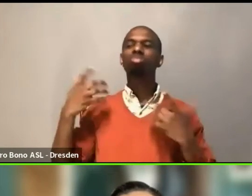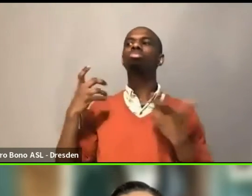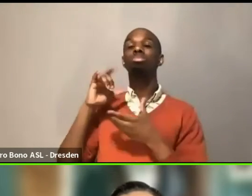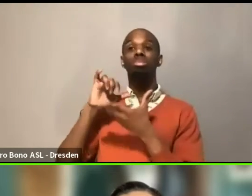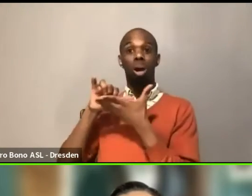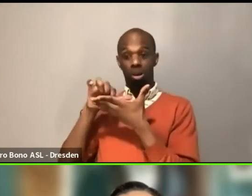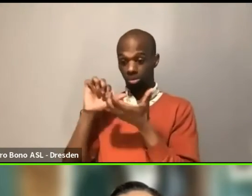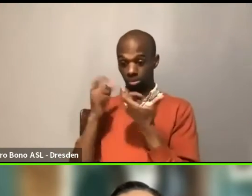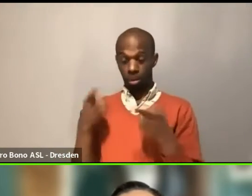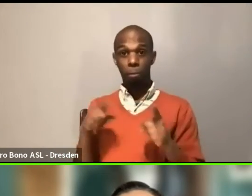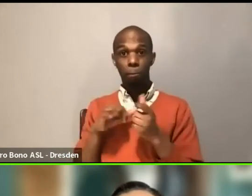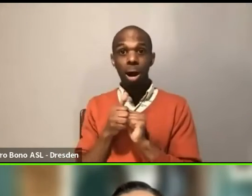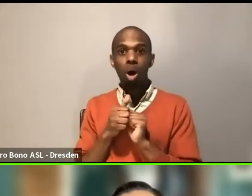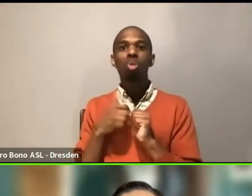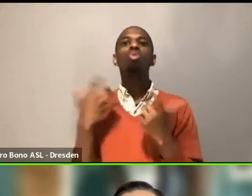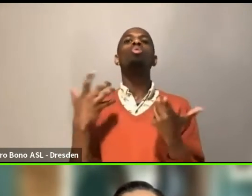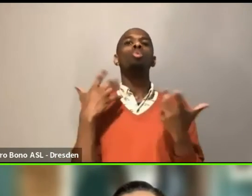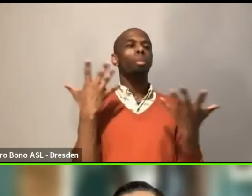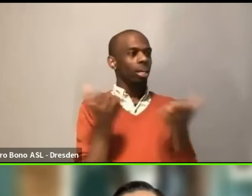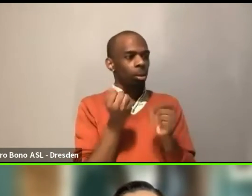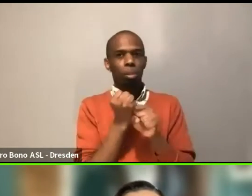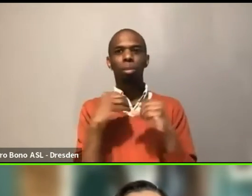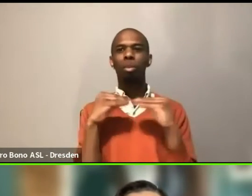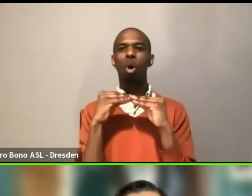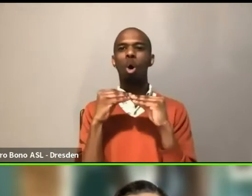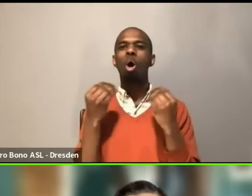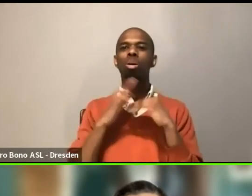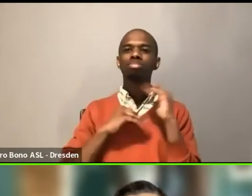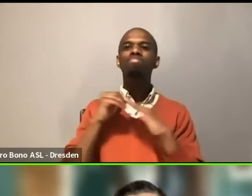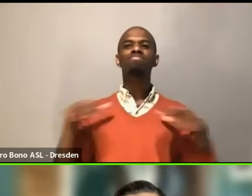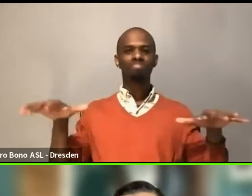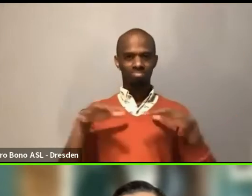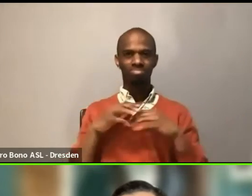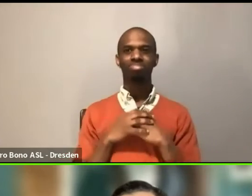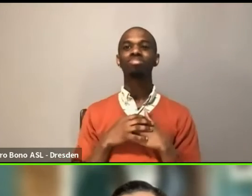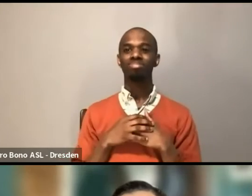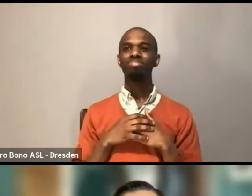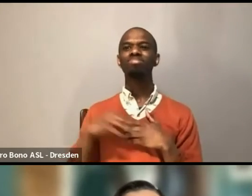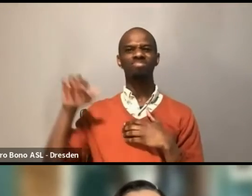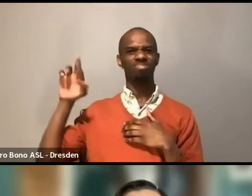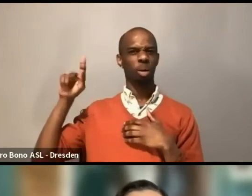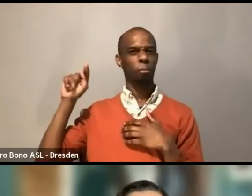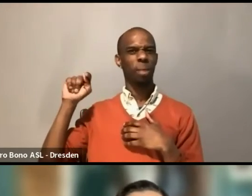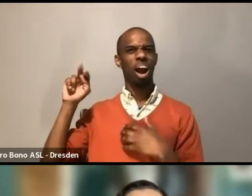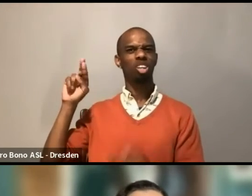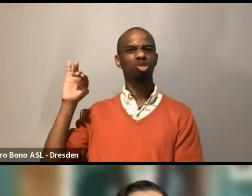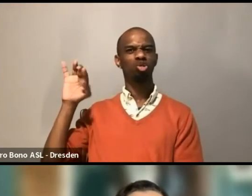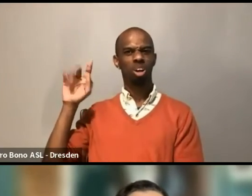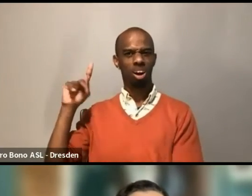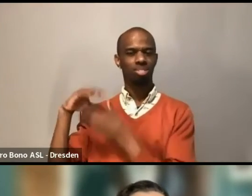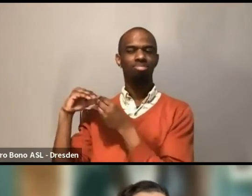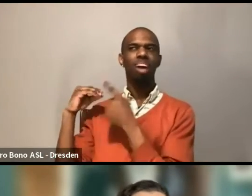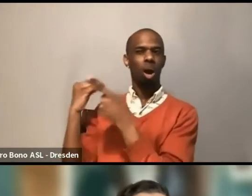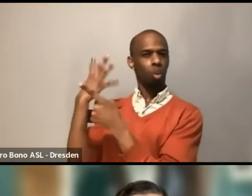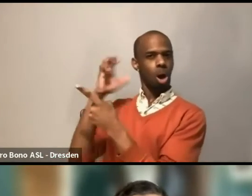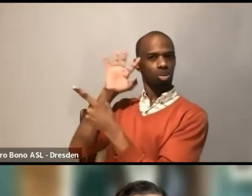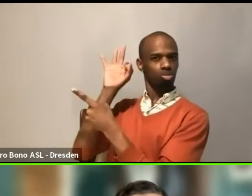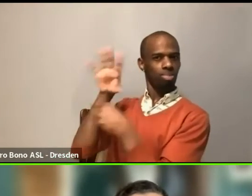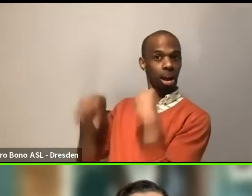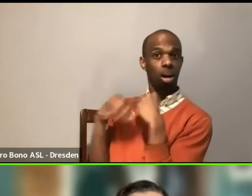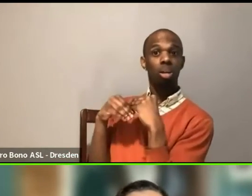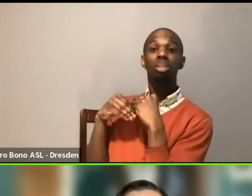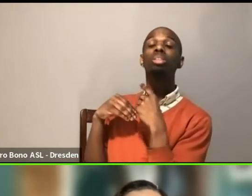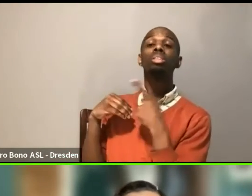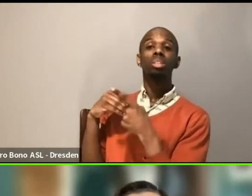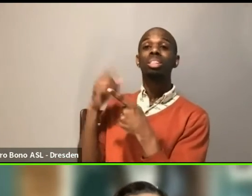while ago, just saying that it would be great to include artists in our caregiver groups. And so a lot of companies have, especially larger